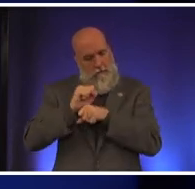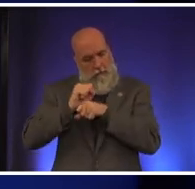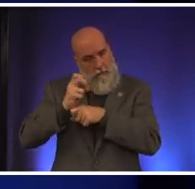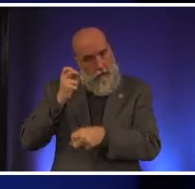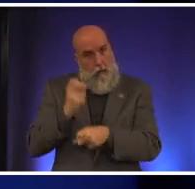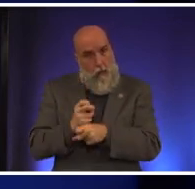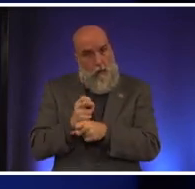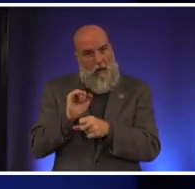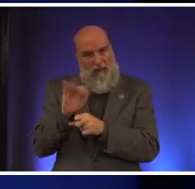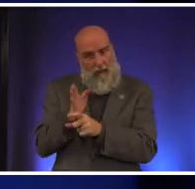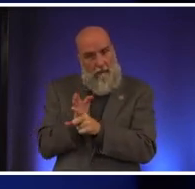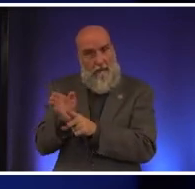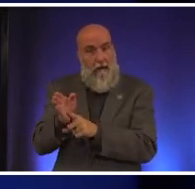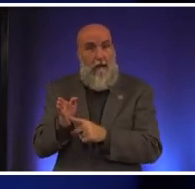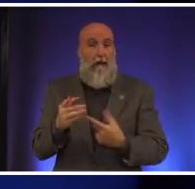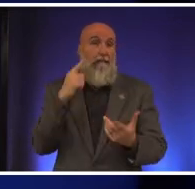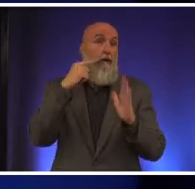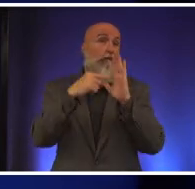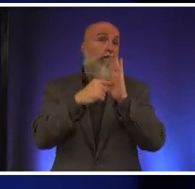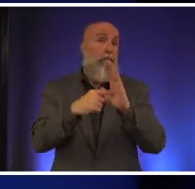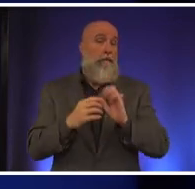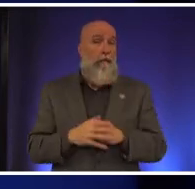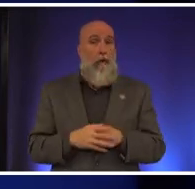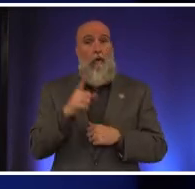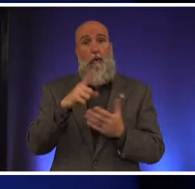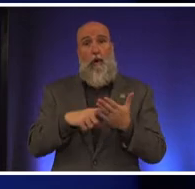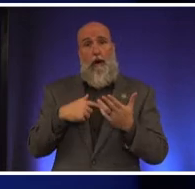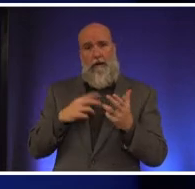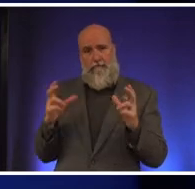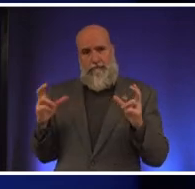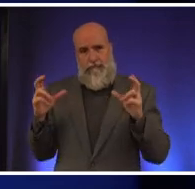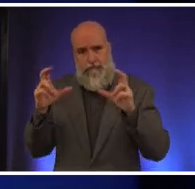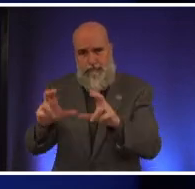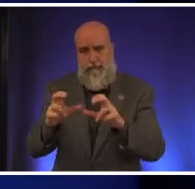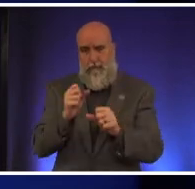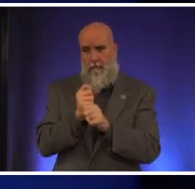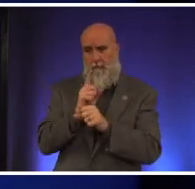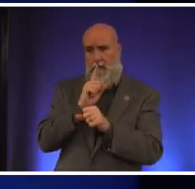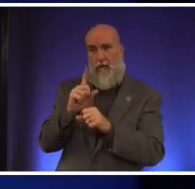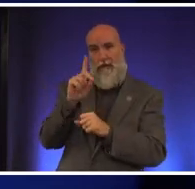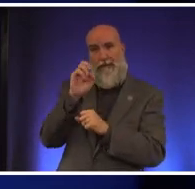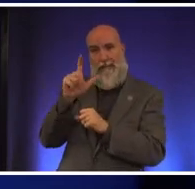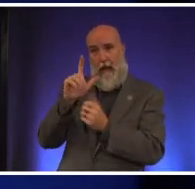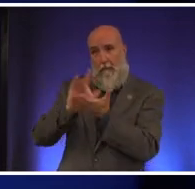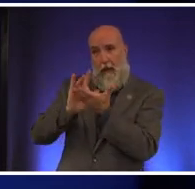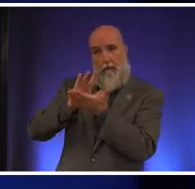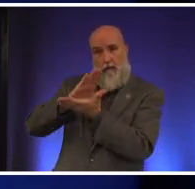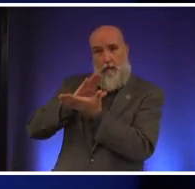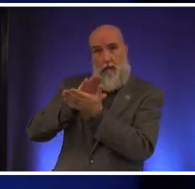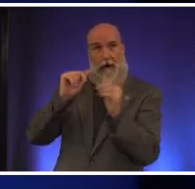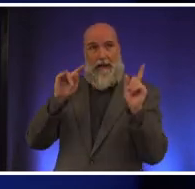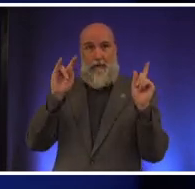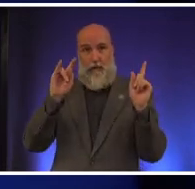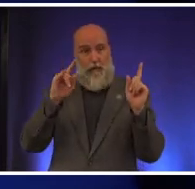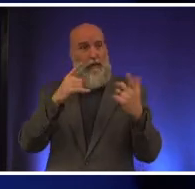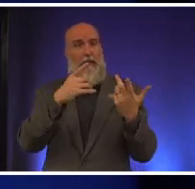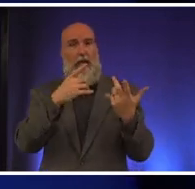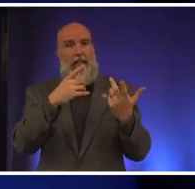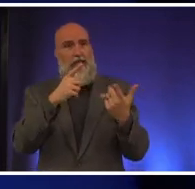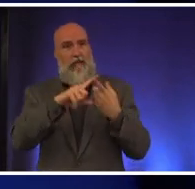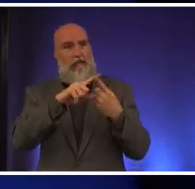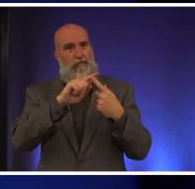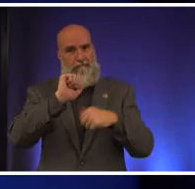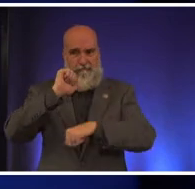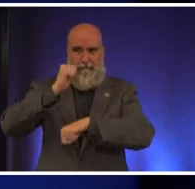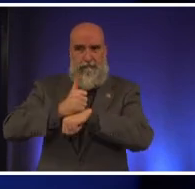this area uh for example in the work i put in to get us the dale medical school at the university of texas to get us a modern